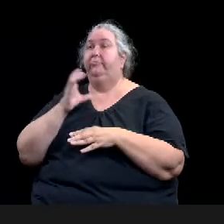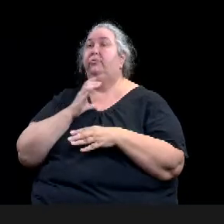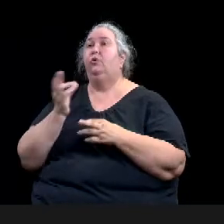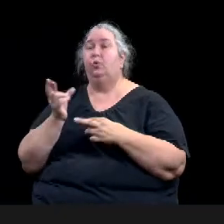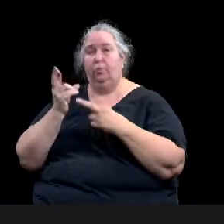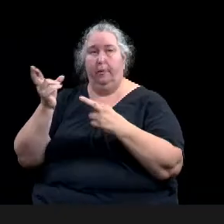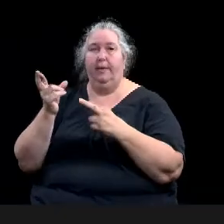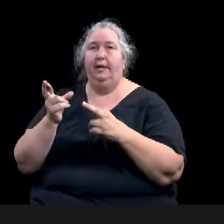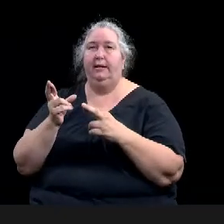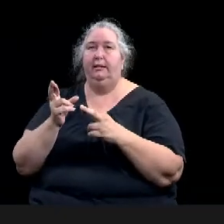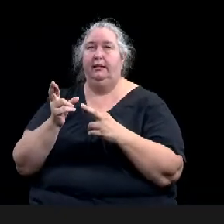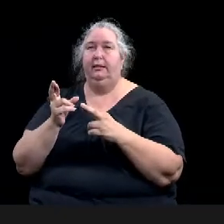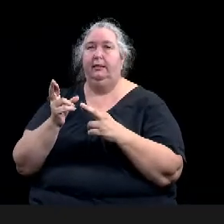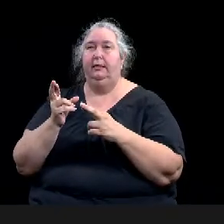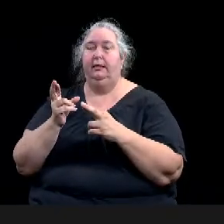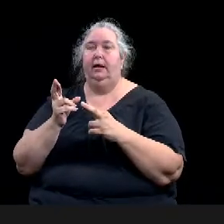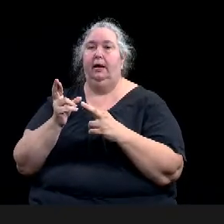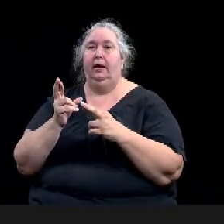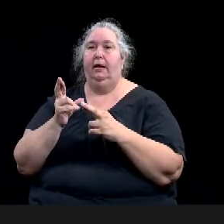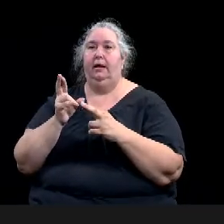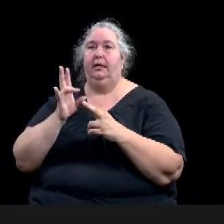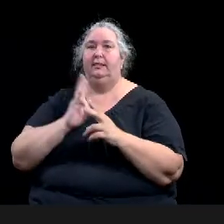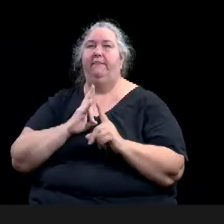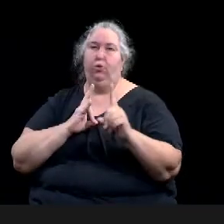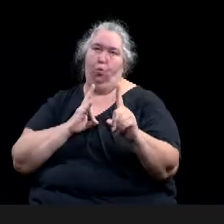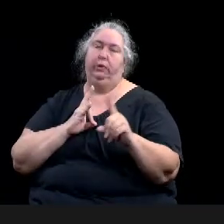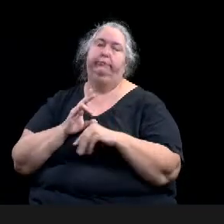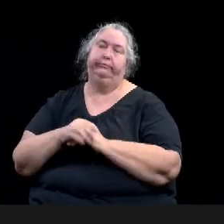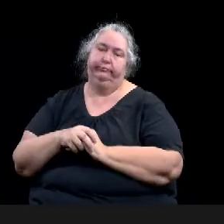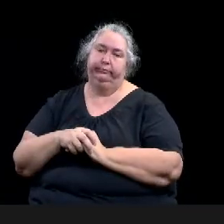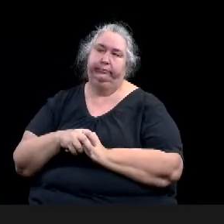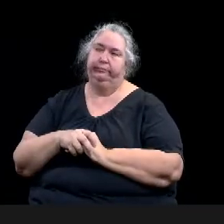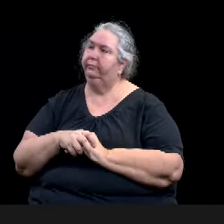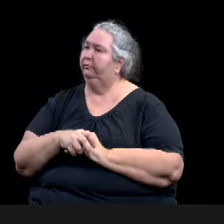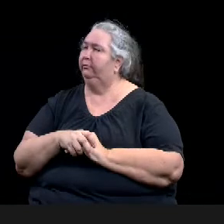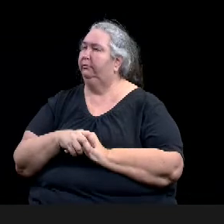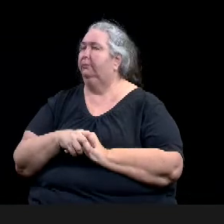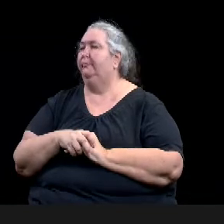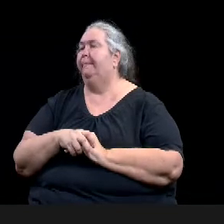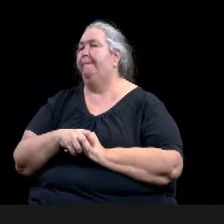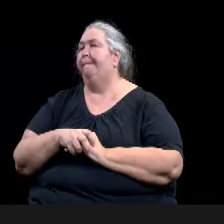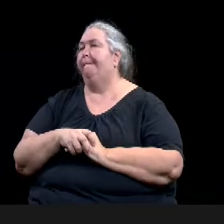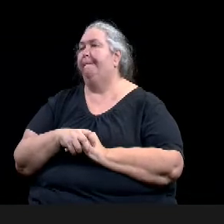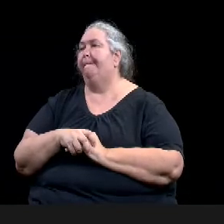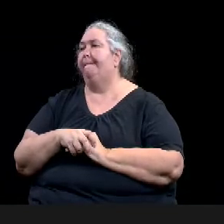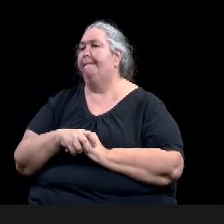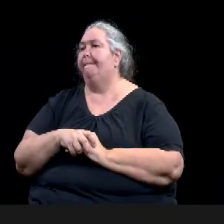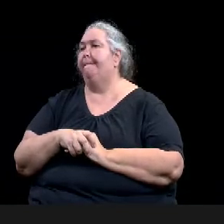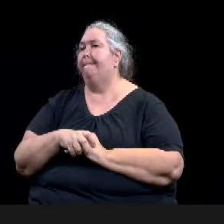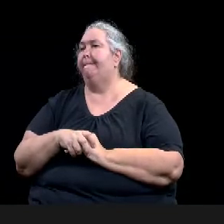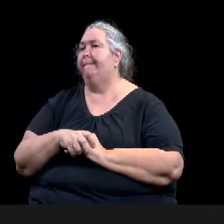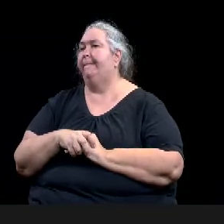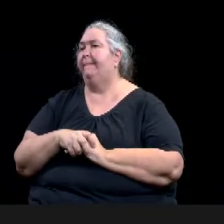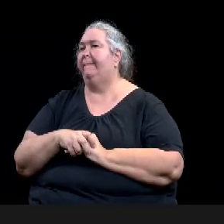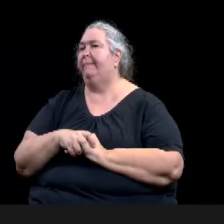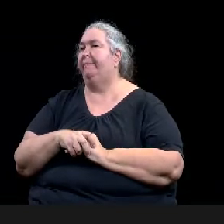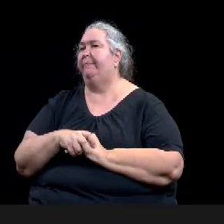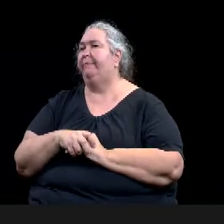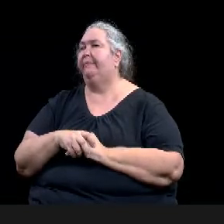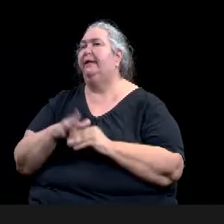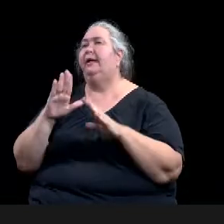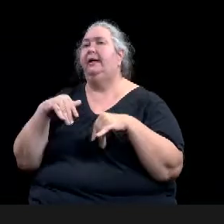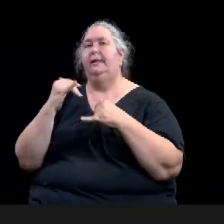Uh, and then the, the last, uh, special permit for SDR is, uh, an SDR one, uh, at